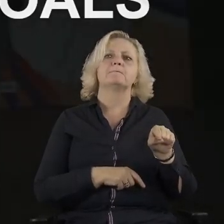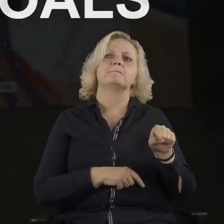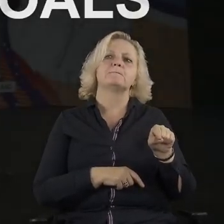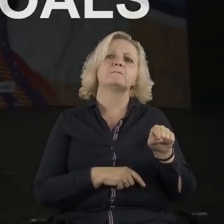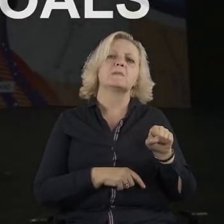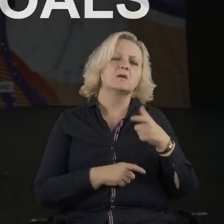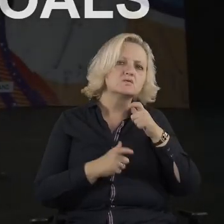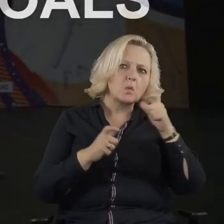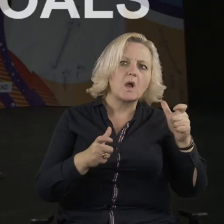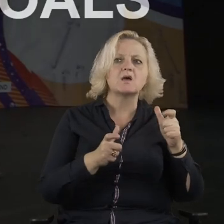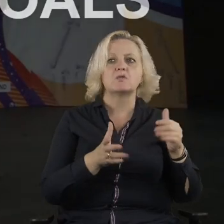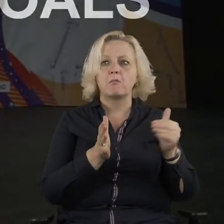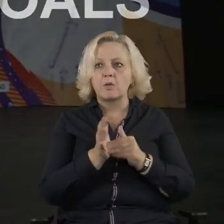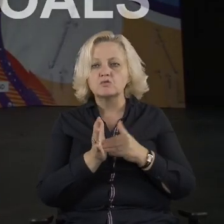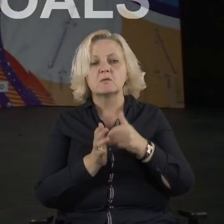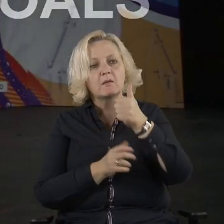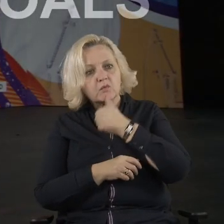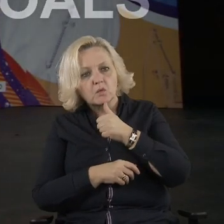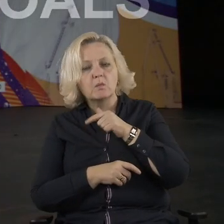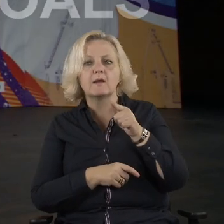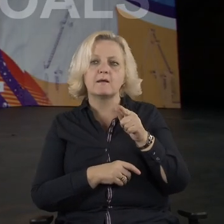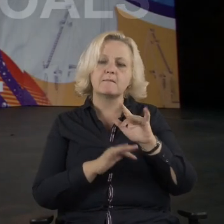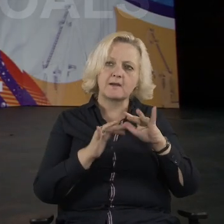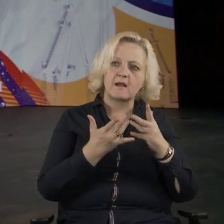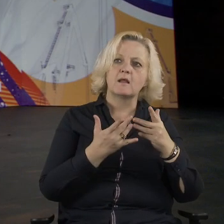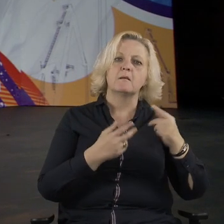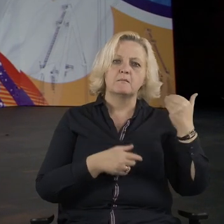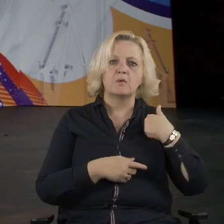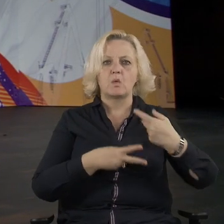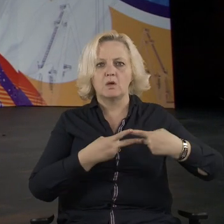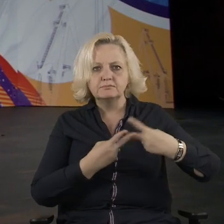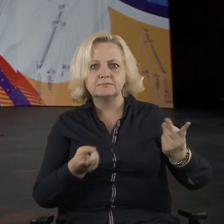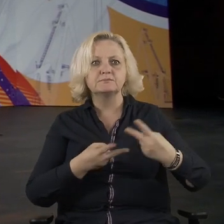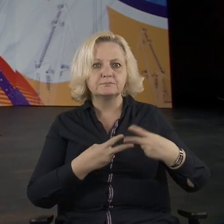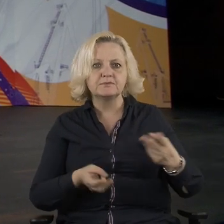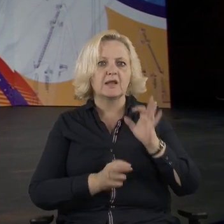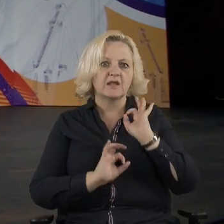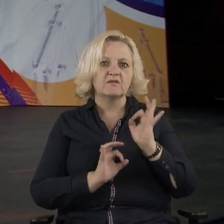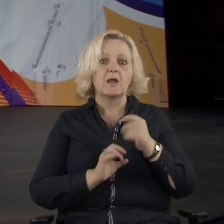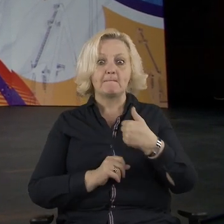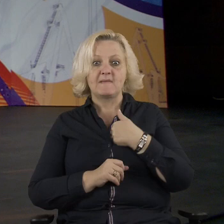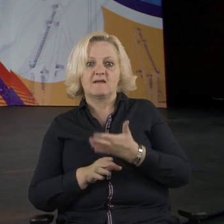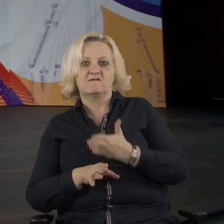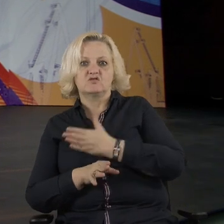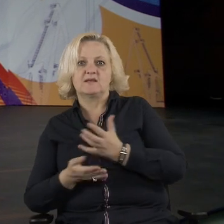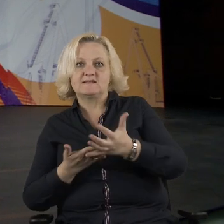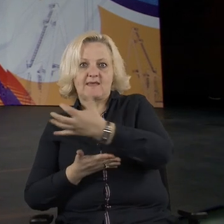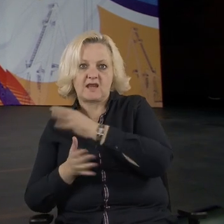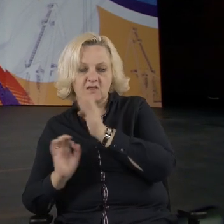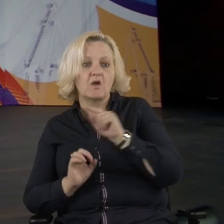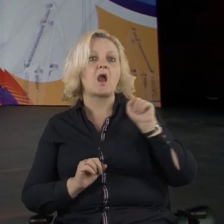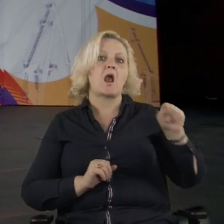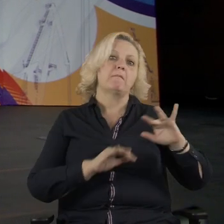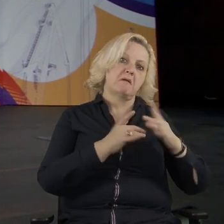repeatedly republish the data that we would gather. Media would increasingly be more nuanced and